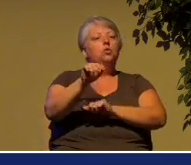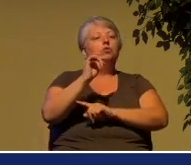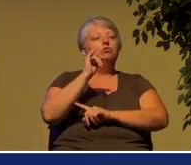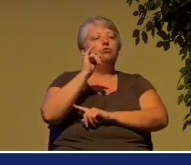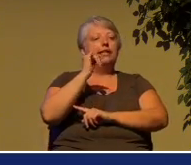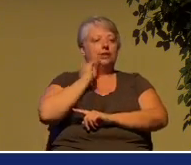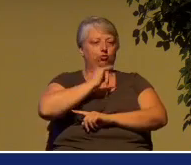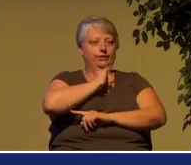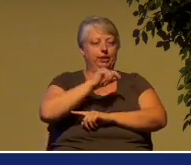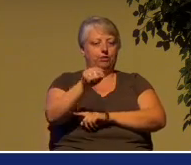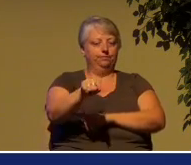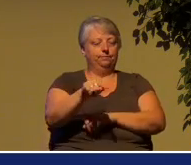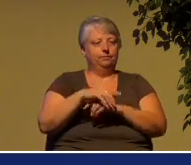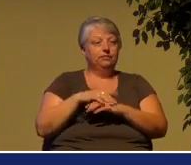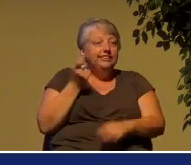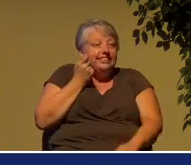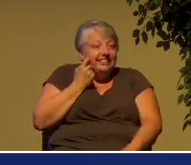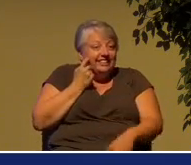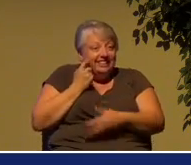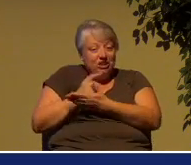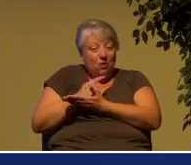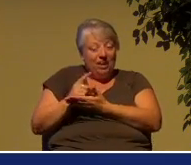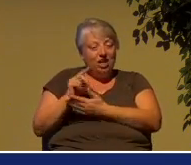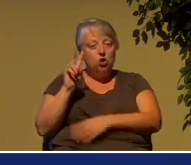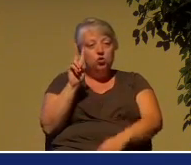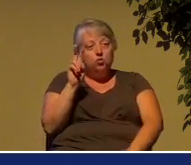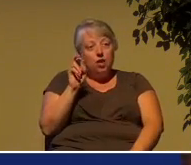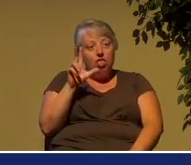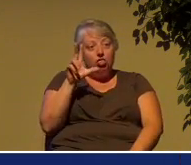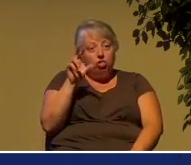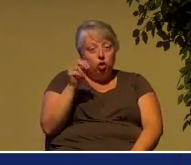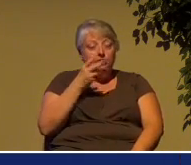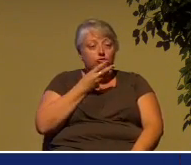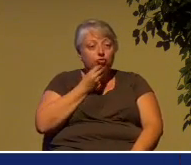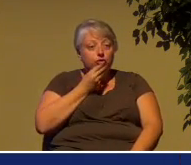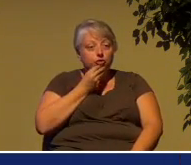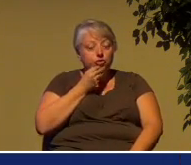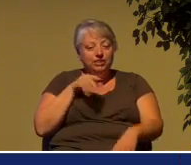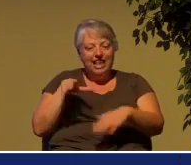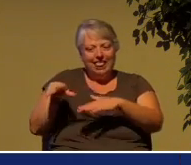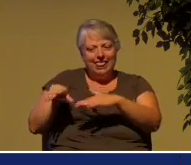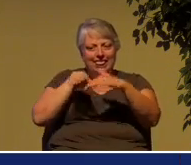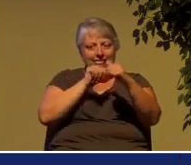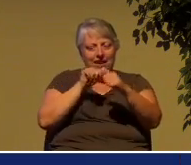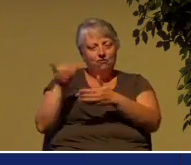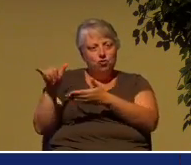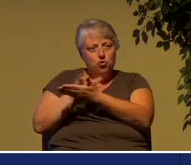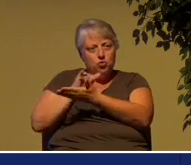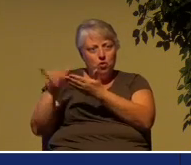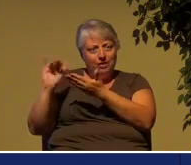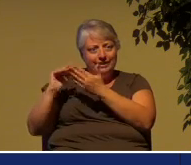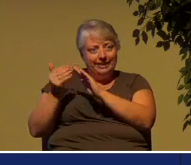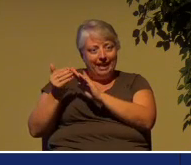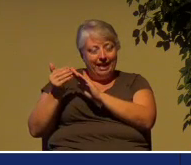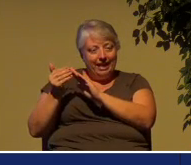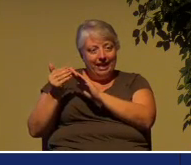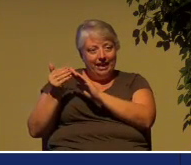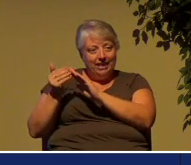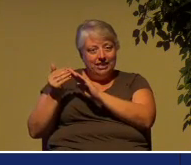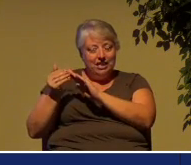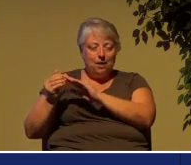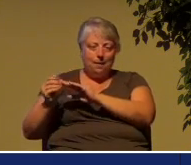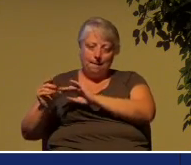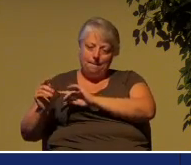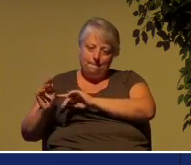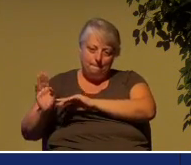past week, 230 Jews left New York City, including many, many young people, to